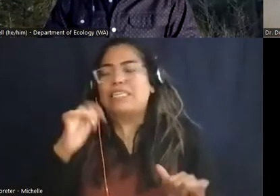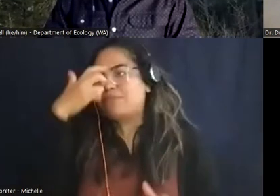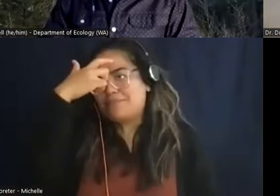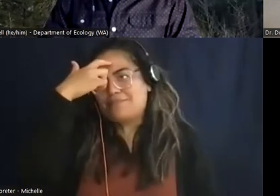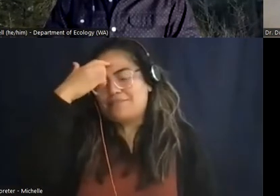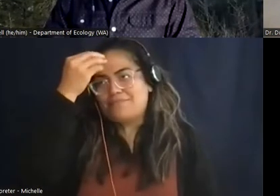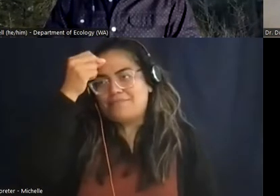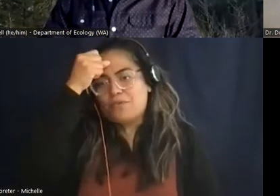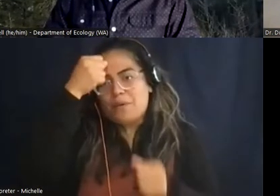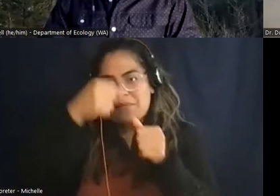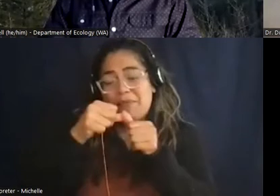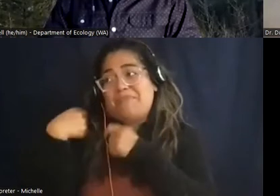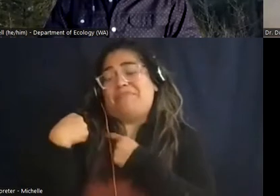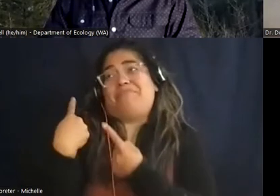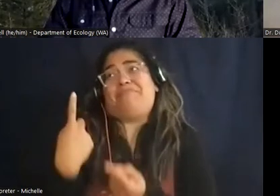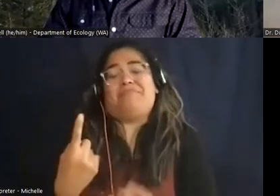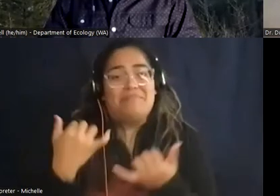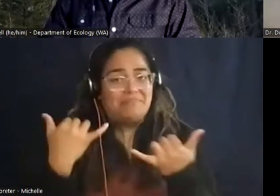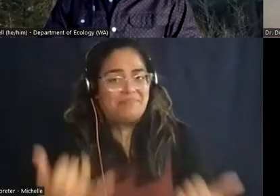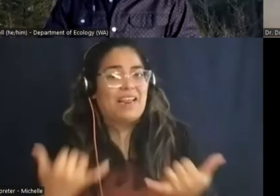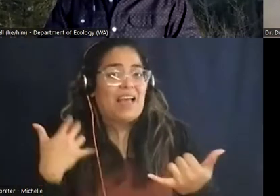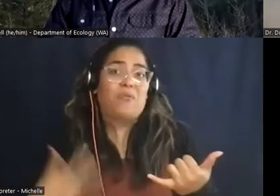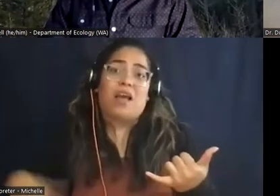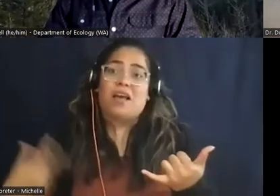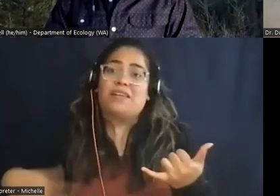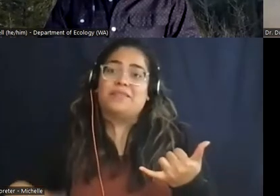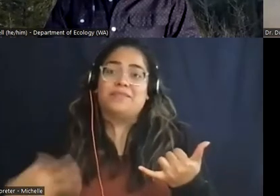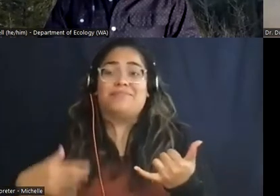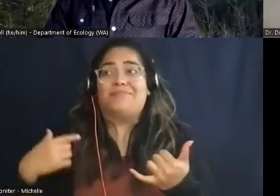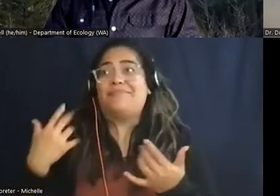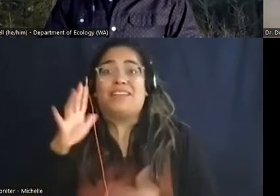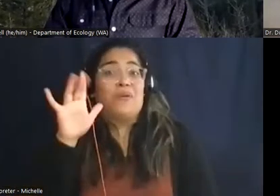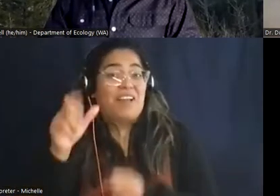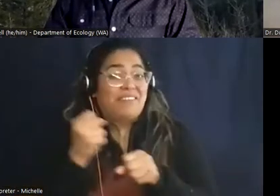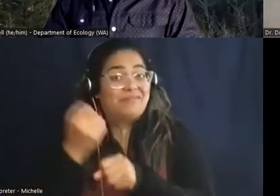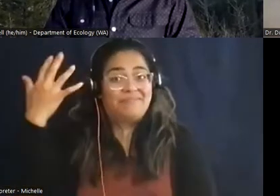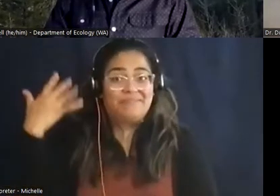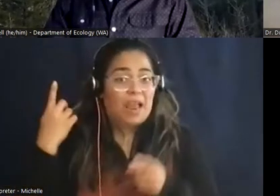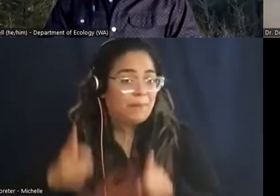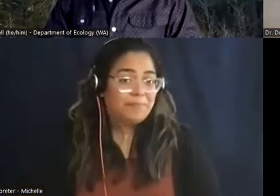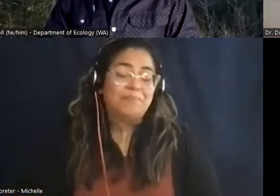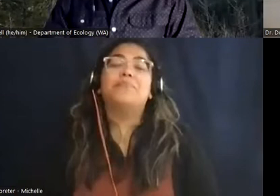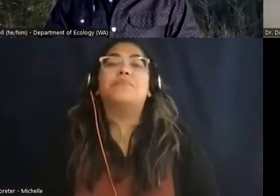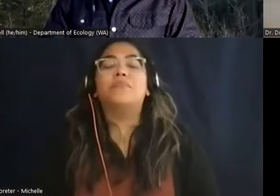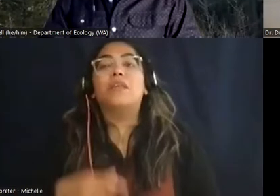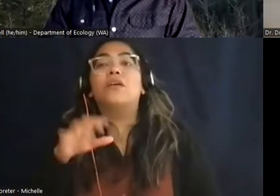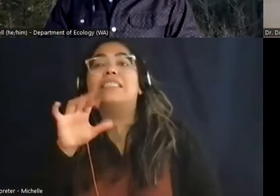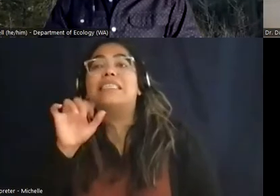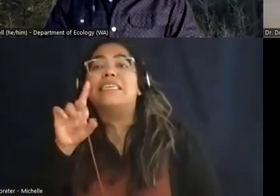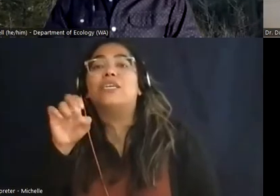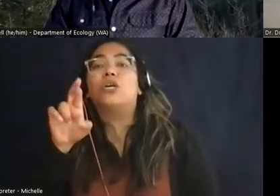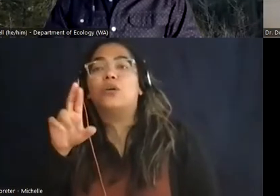for, well, until this day. And that's been 25 years. So Cedar Breaks is just